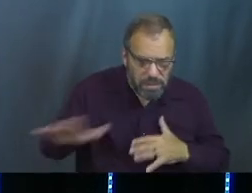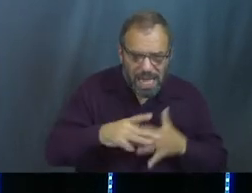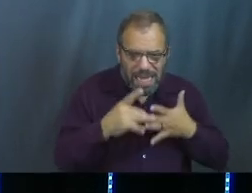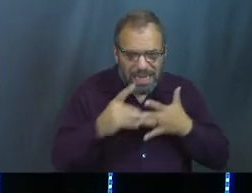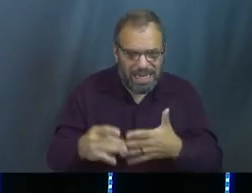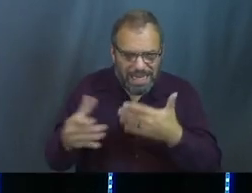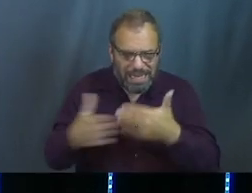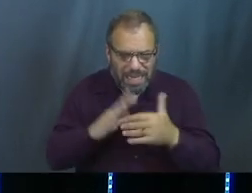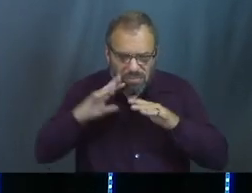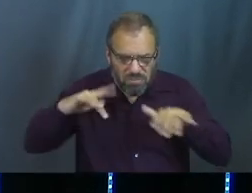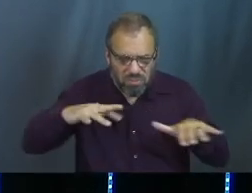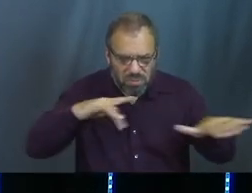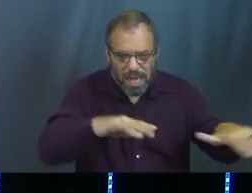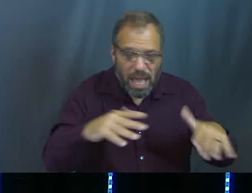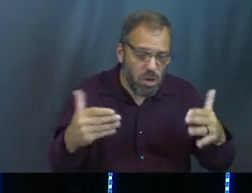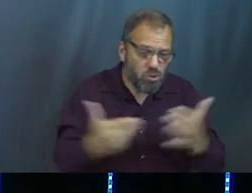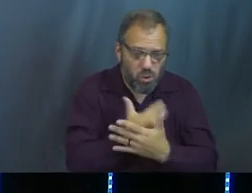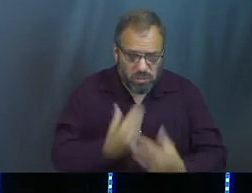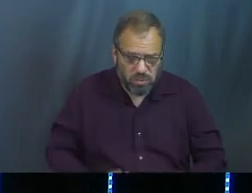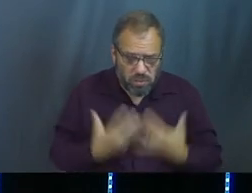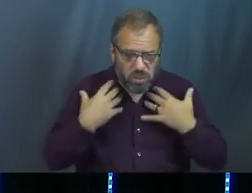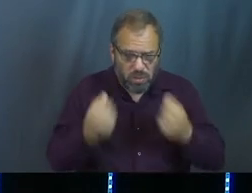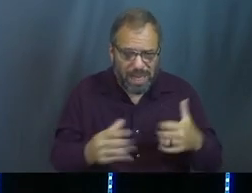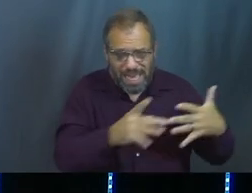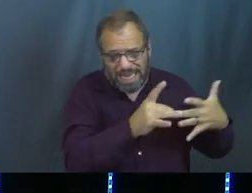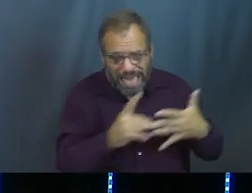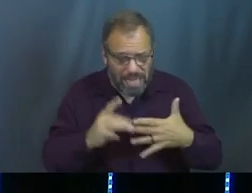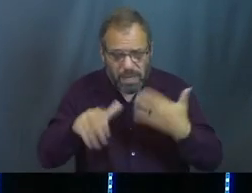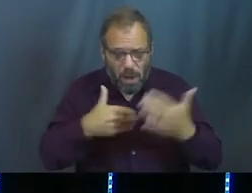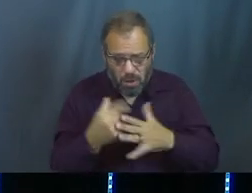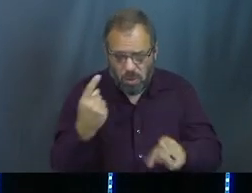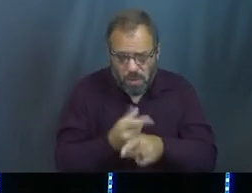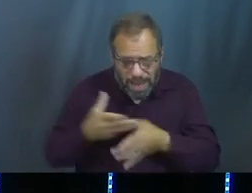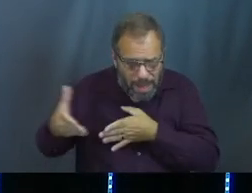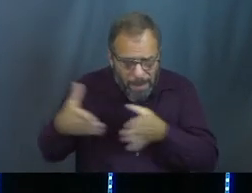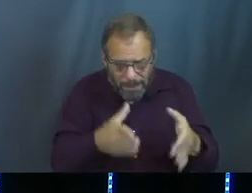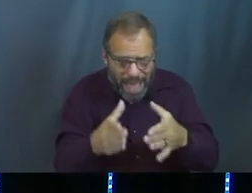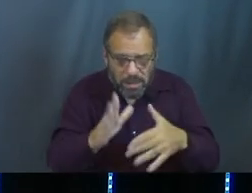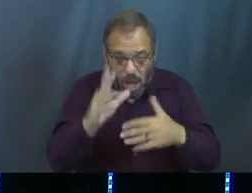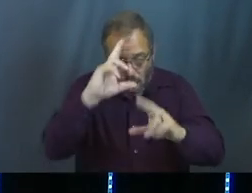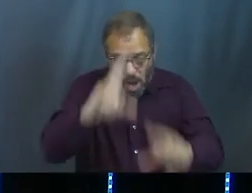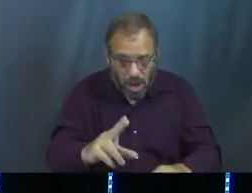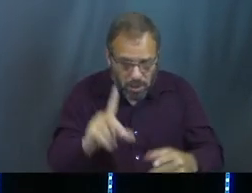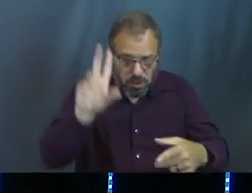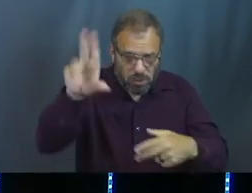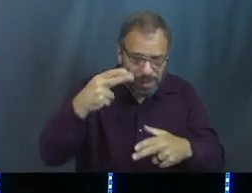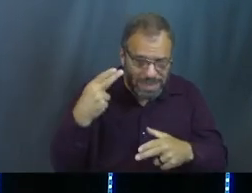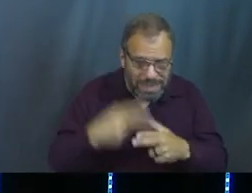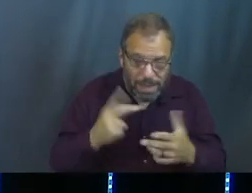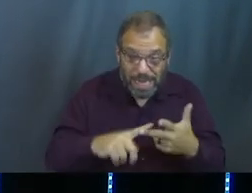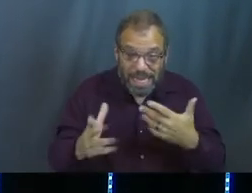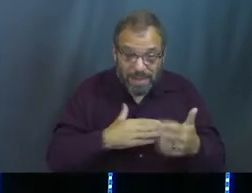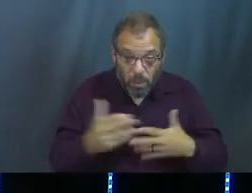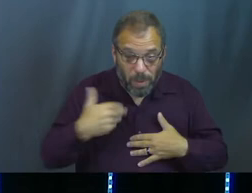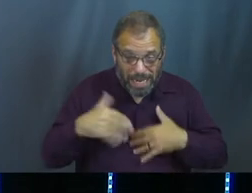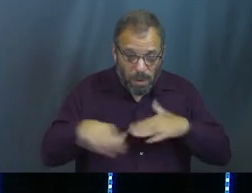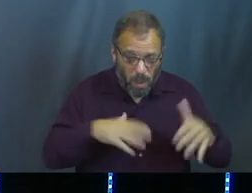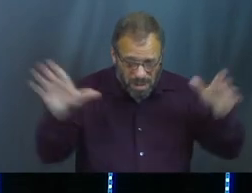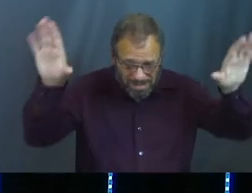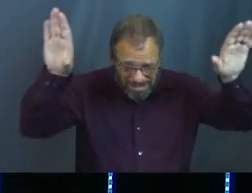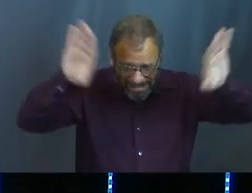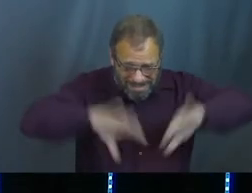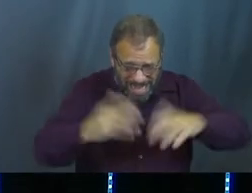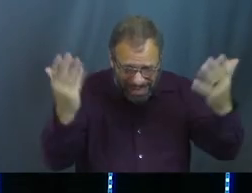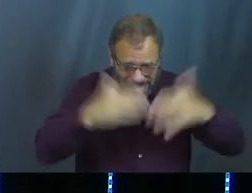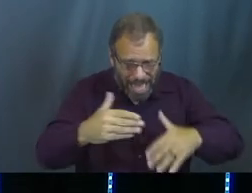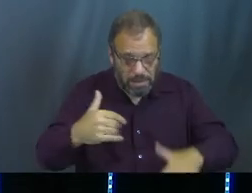He leads me beside peaceful streams. He renews my strength. He guides me along right paths. He brings honor to his name. Even when I walk through the darkest